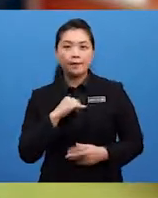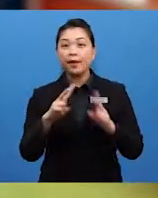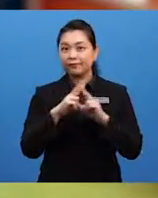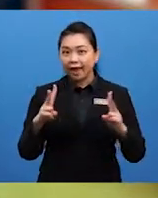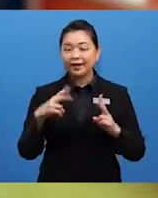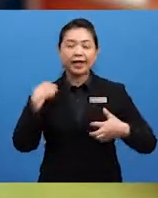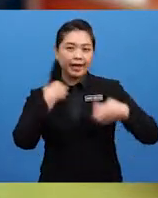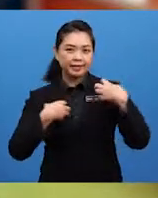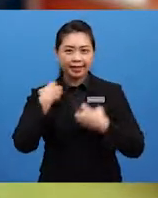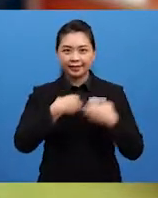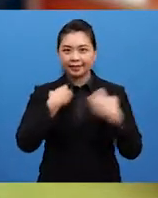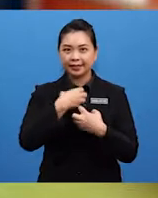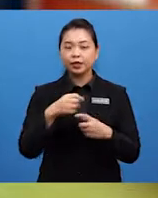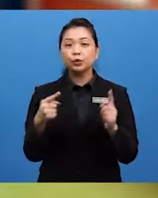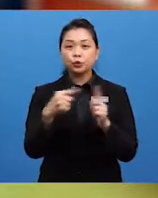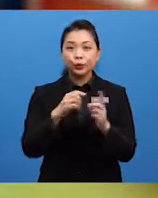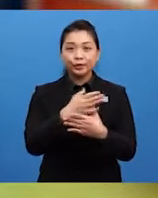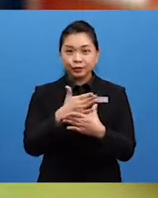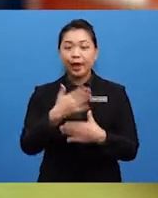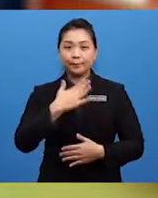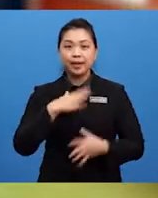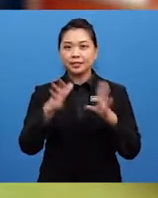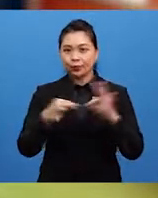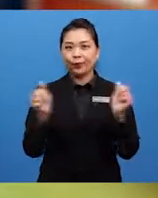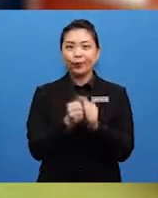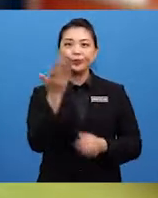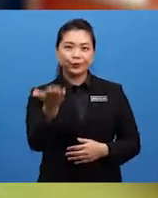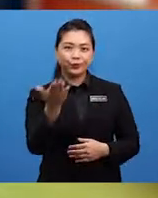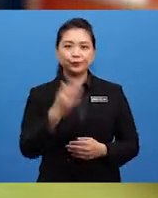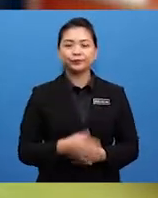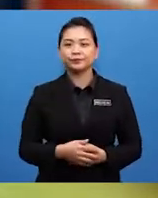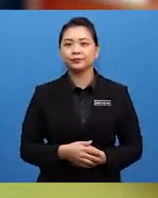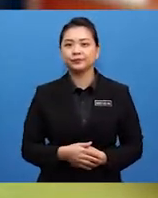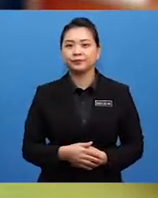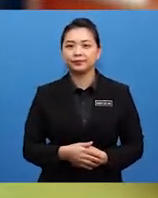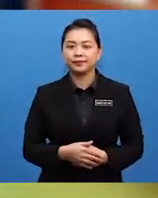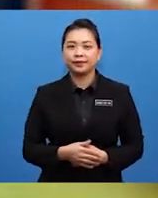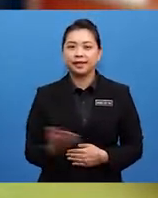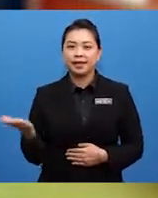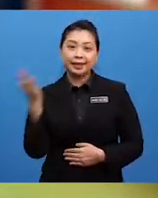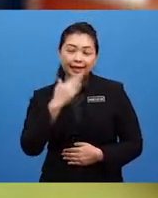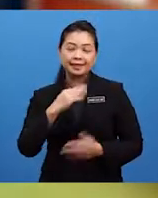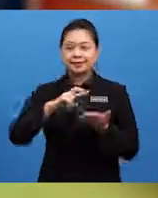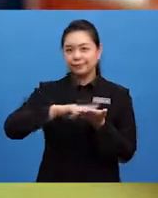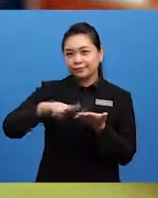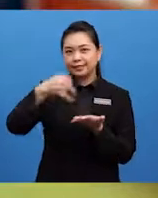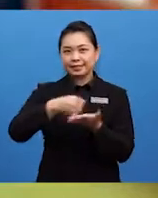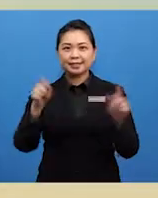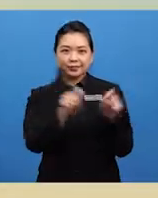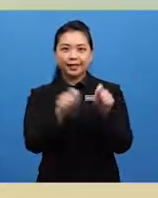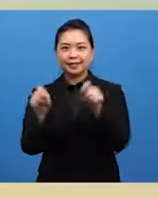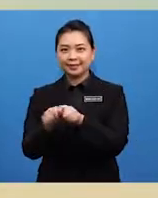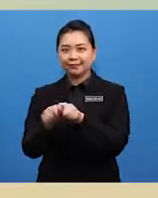excited to share my story with you. Let's read it together.